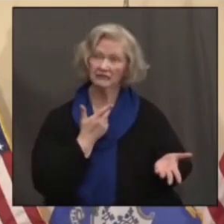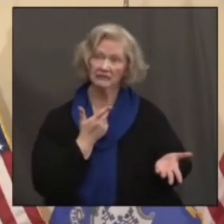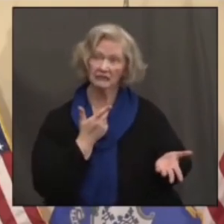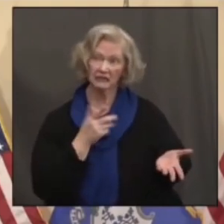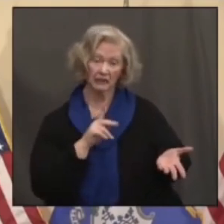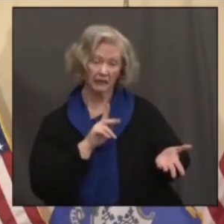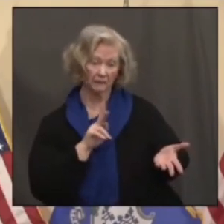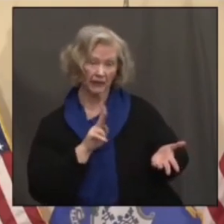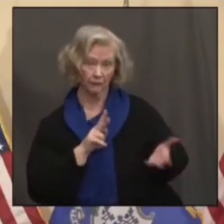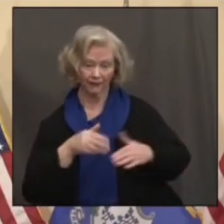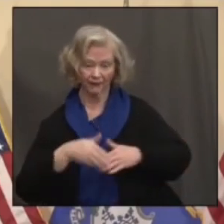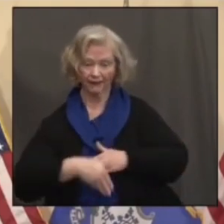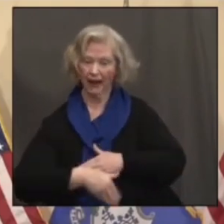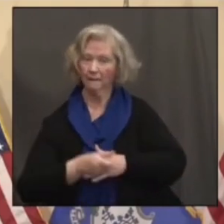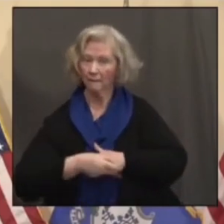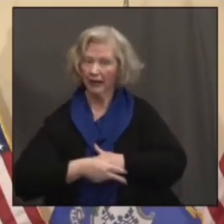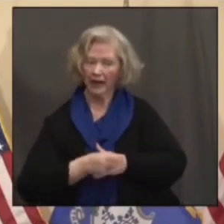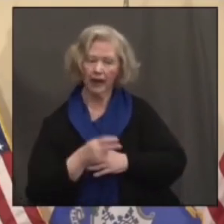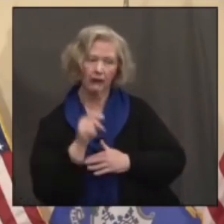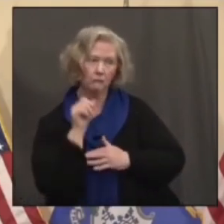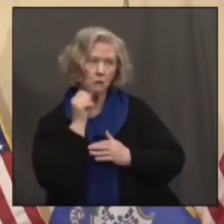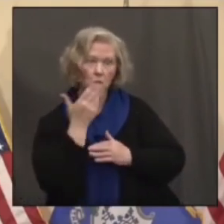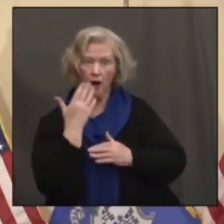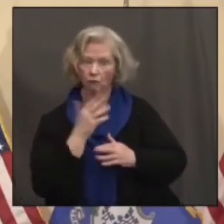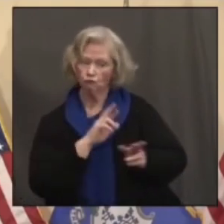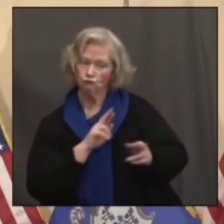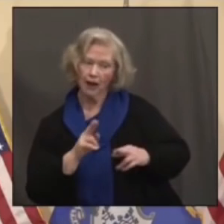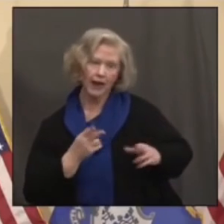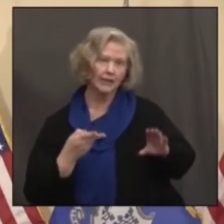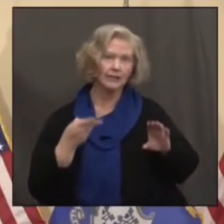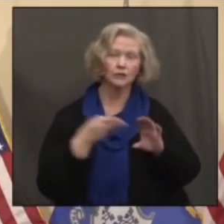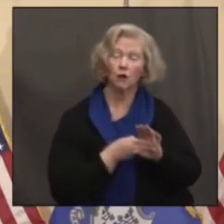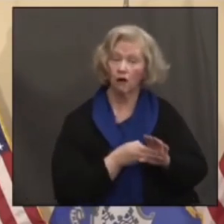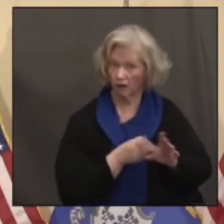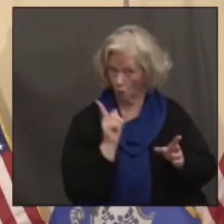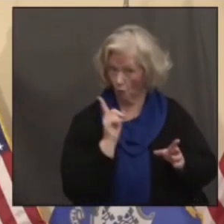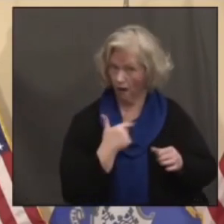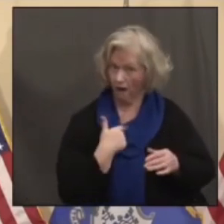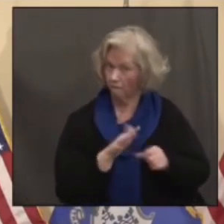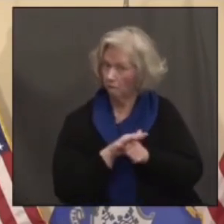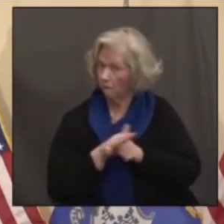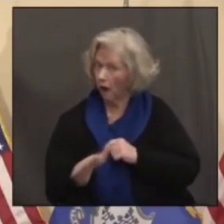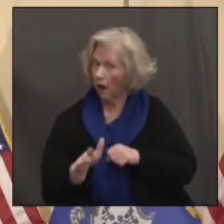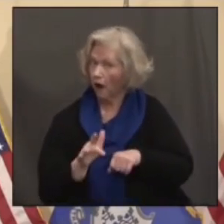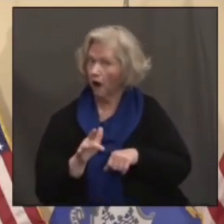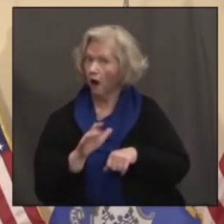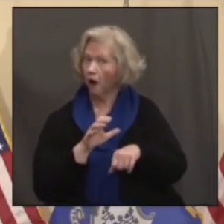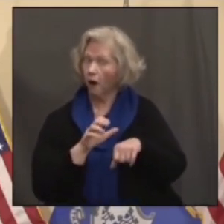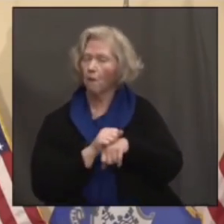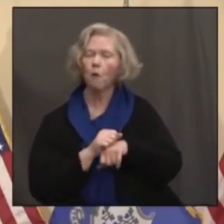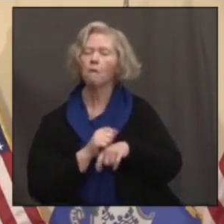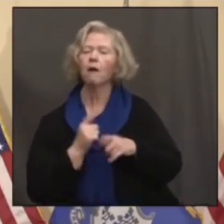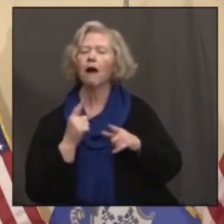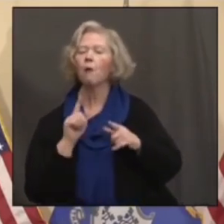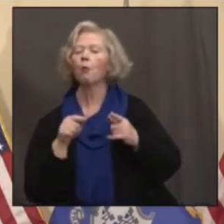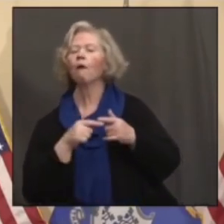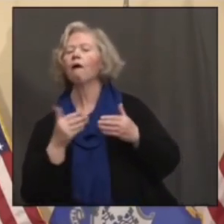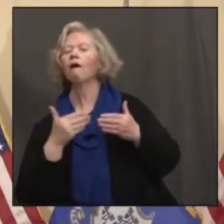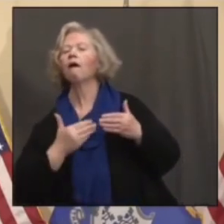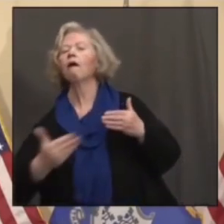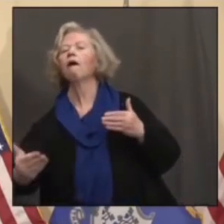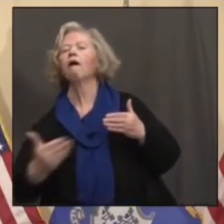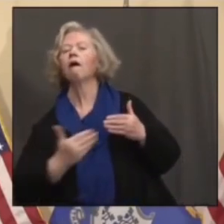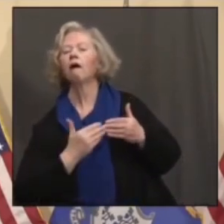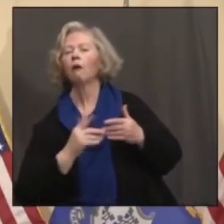logging on tonight at midnight or early in the morning tomorrow about, you know, are there going to be appointments available and how far out might they be finding them?